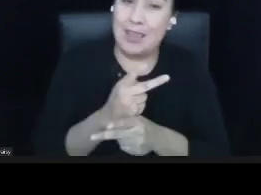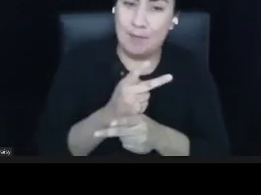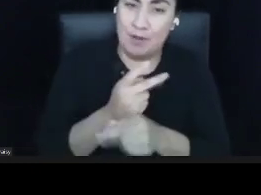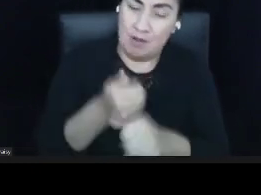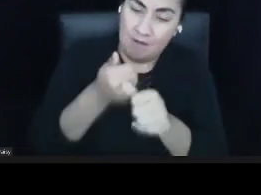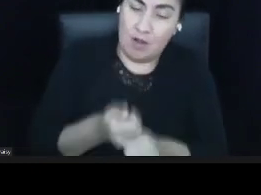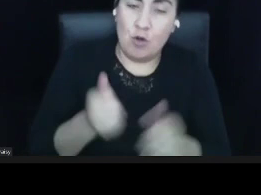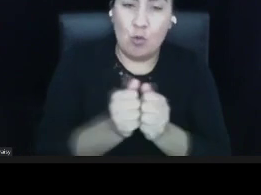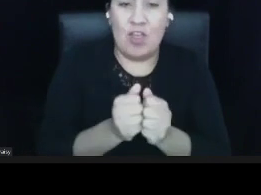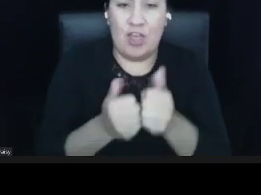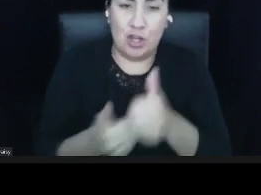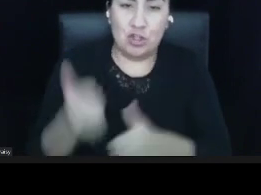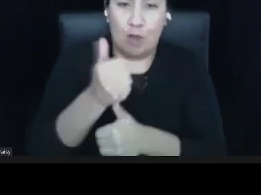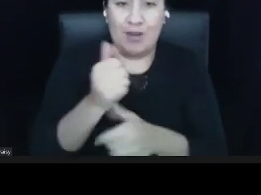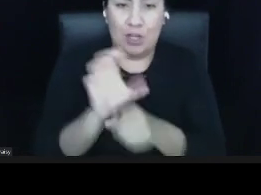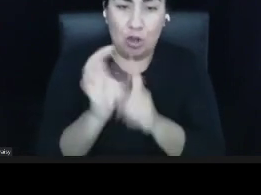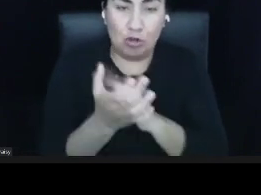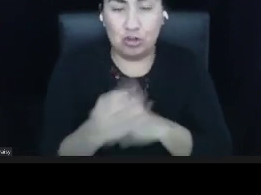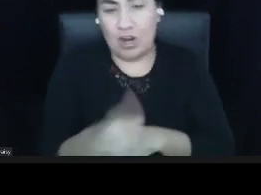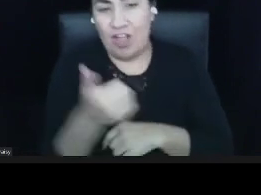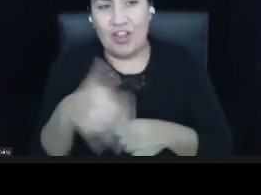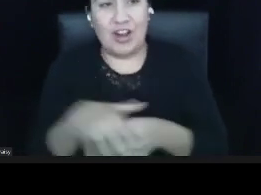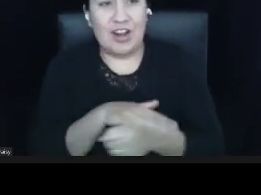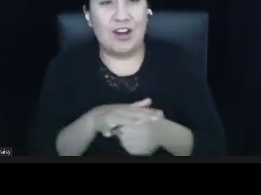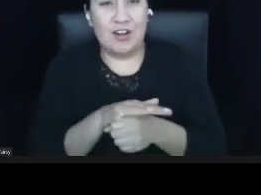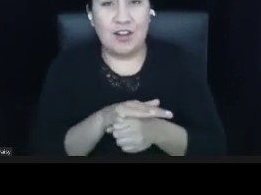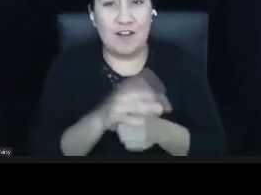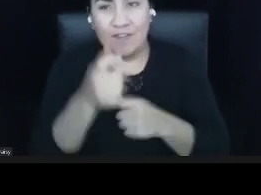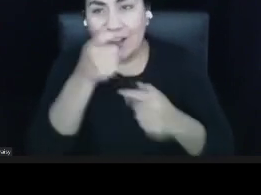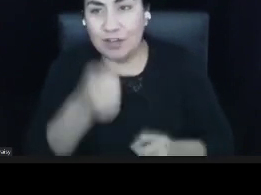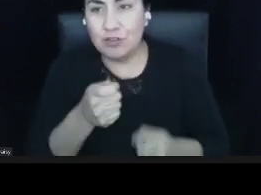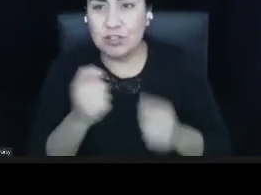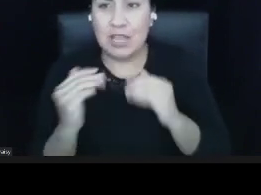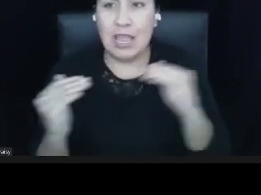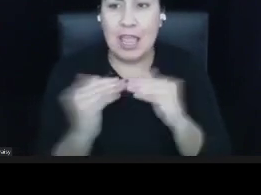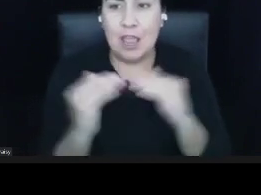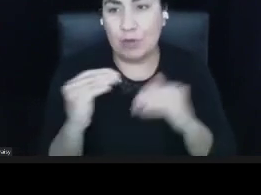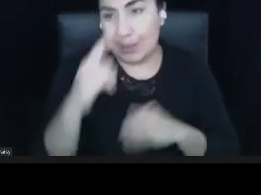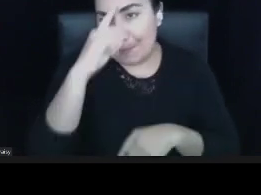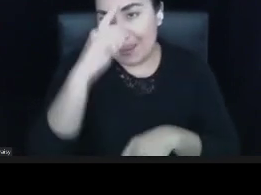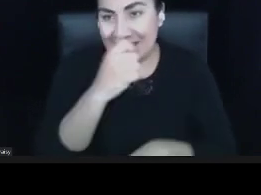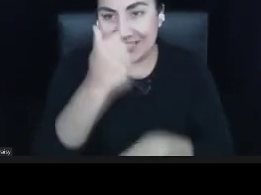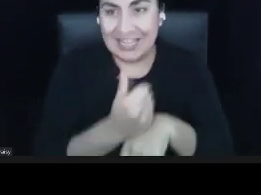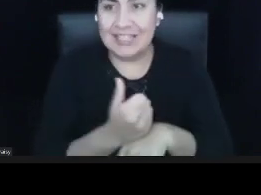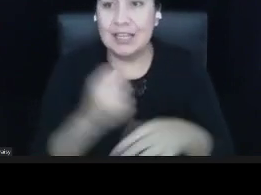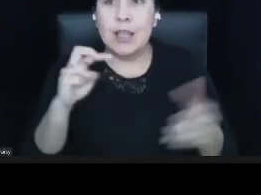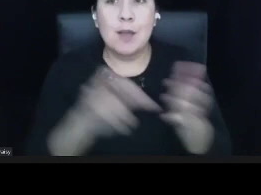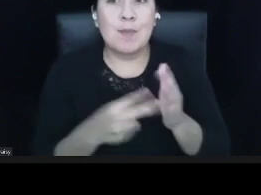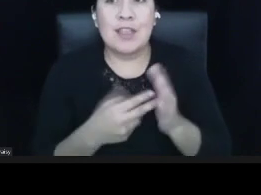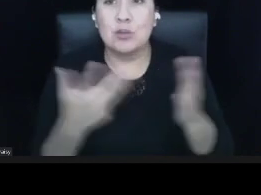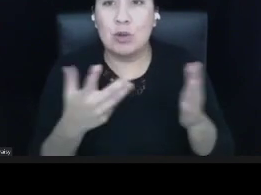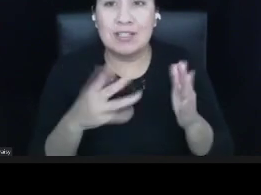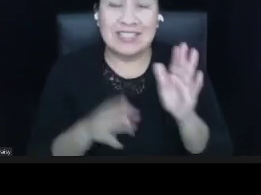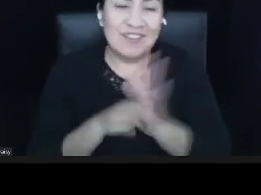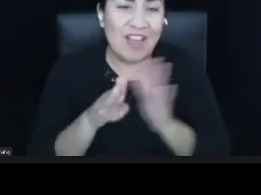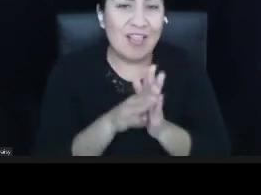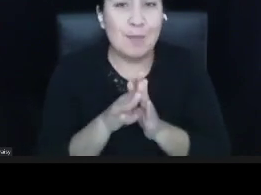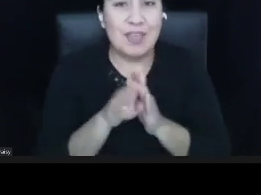Another area of interest is the equity mindset and this is about developing a culture of learning.